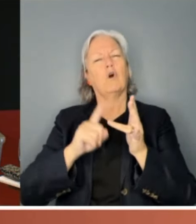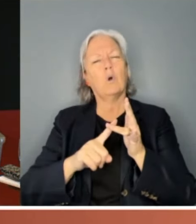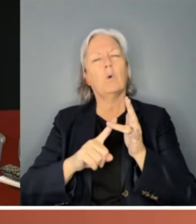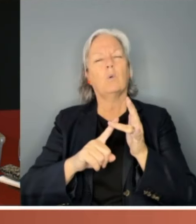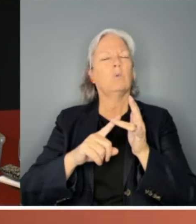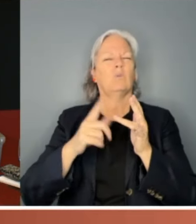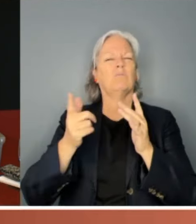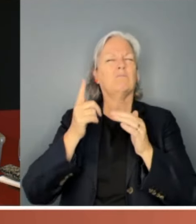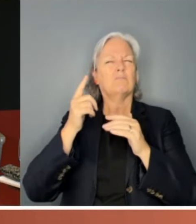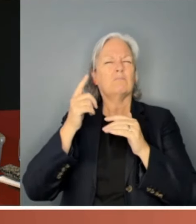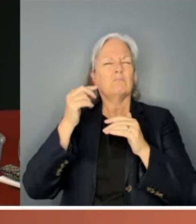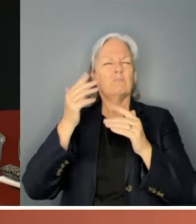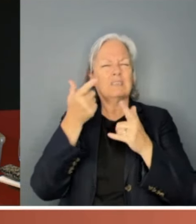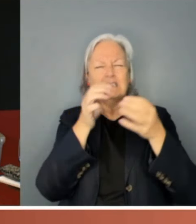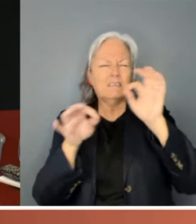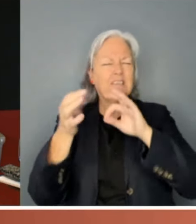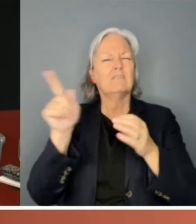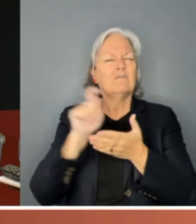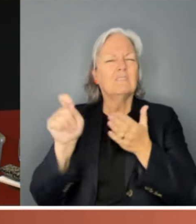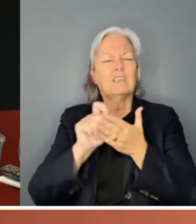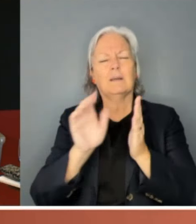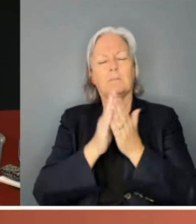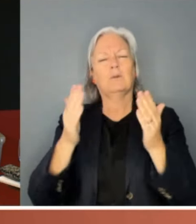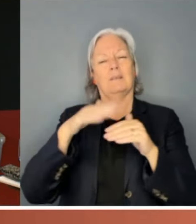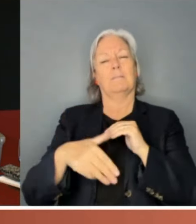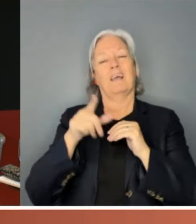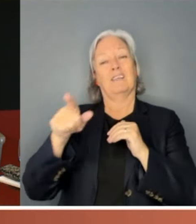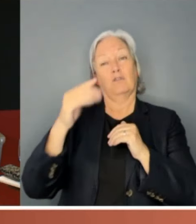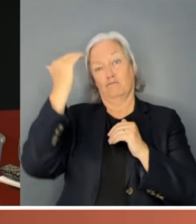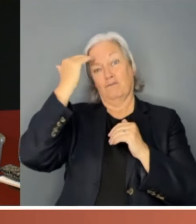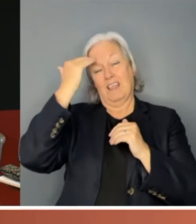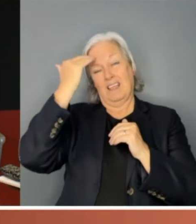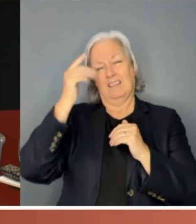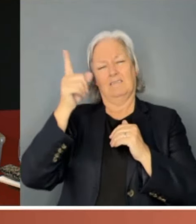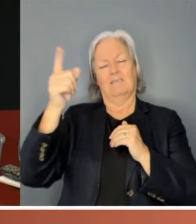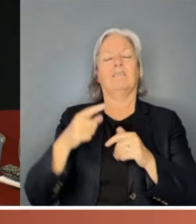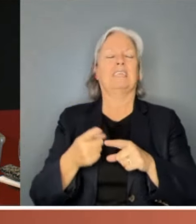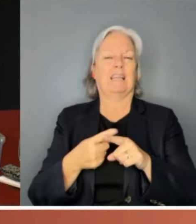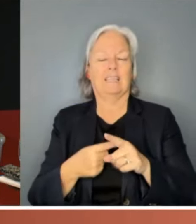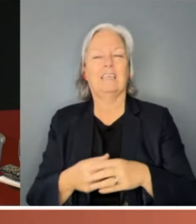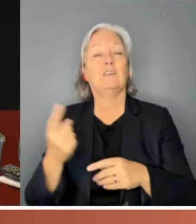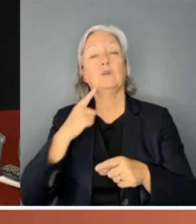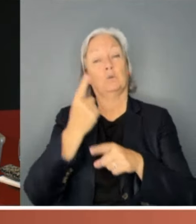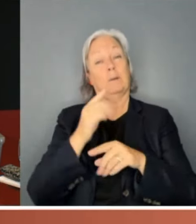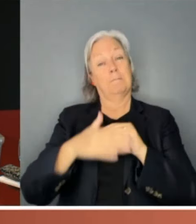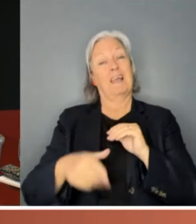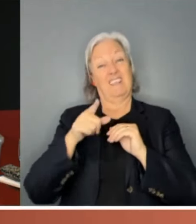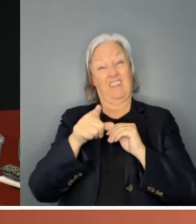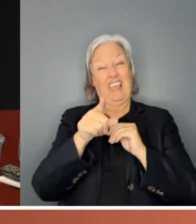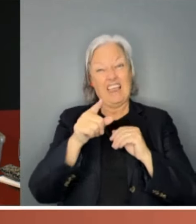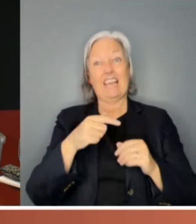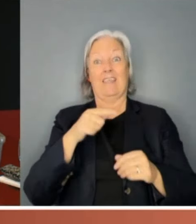She's written billions of books on the brain and she mentioned the word, the term imposter syndrome. And like you, I didn't know what it meant.